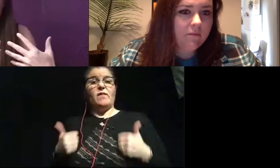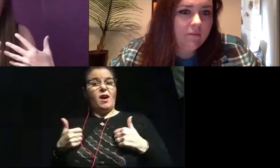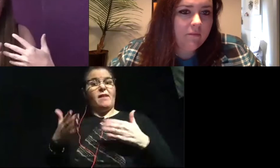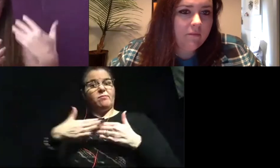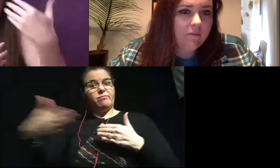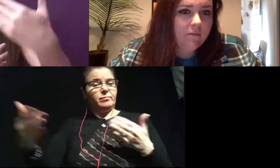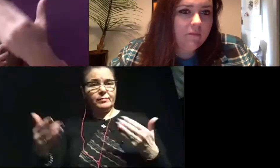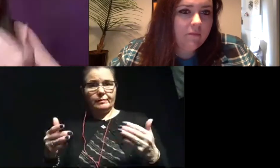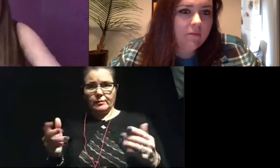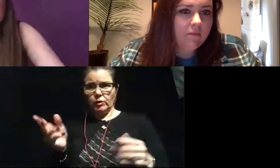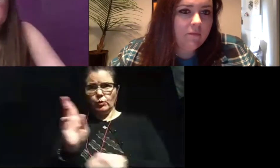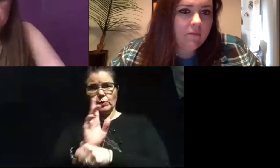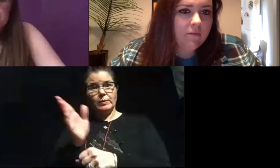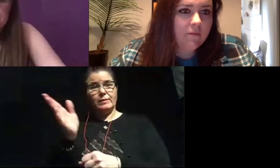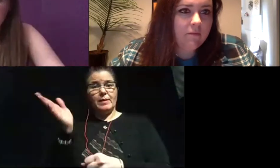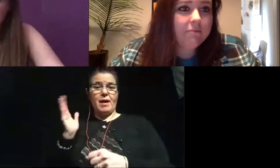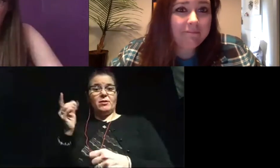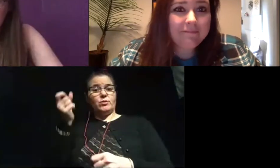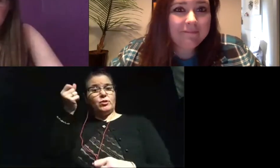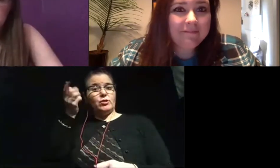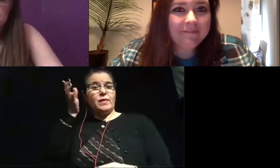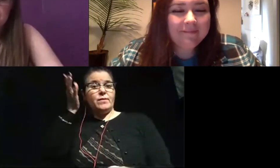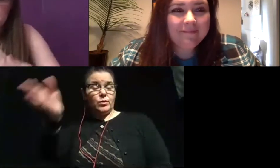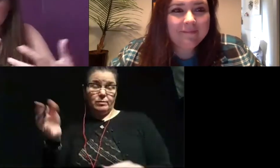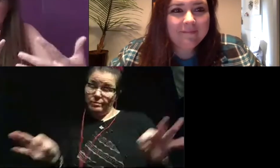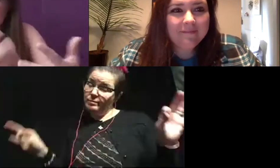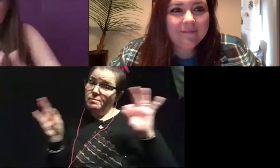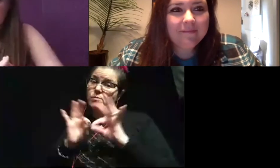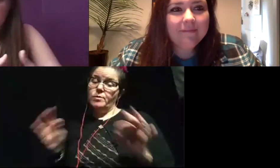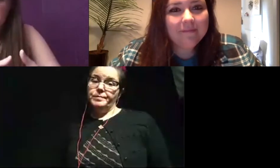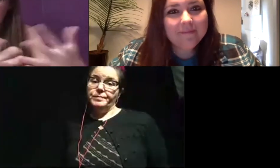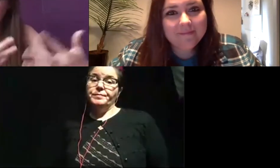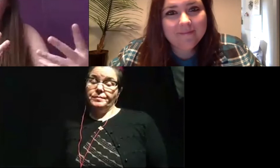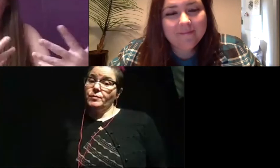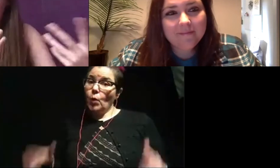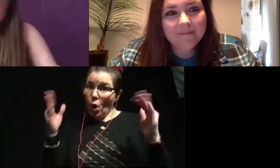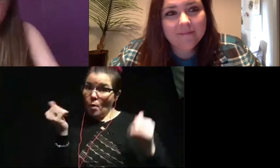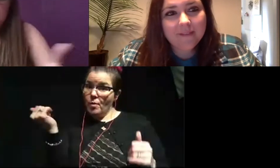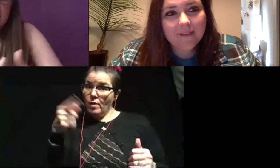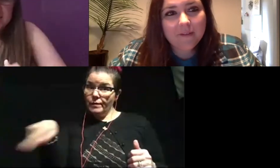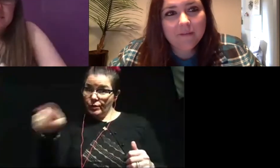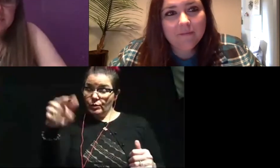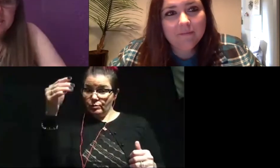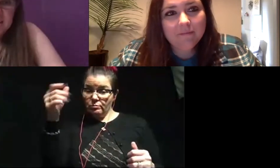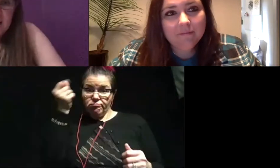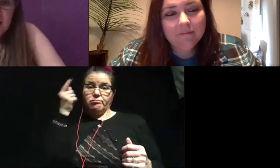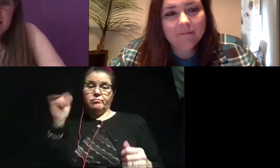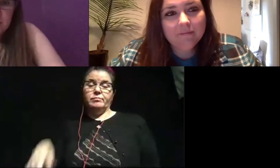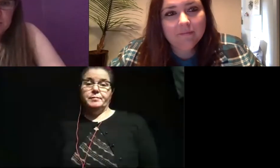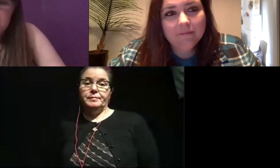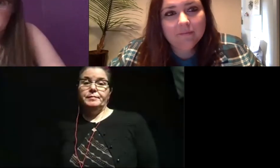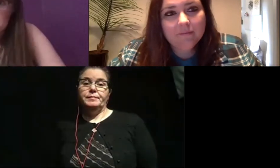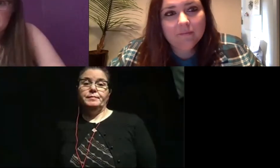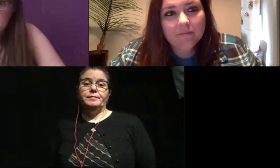past to maybe understand our future. And that's really important for us to understand. So I hope all of you know that, uh,